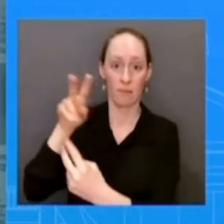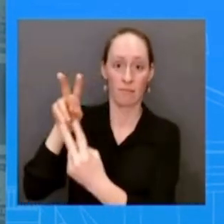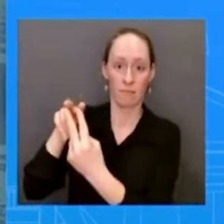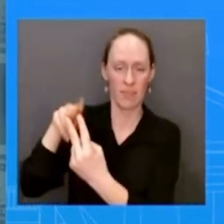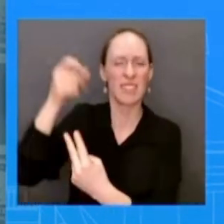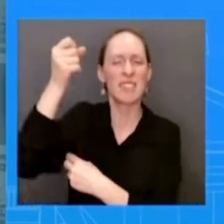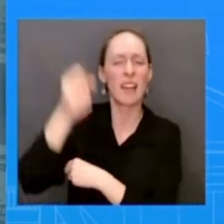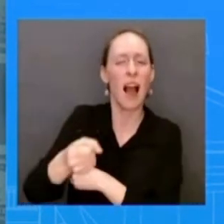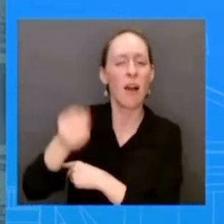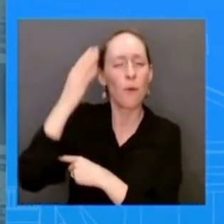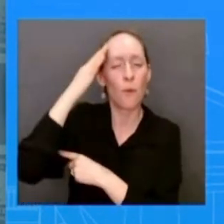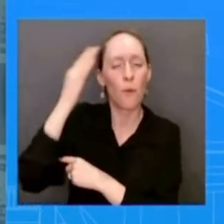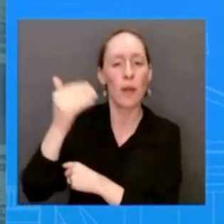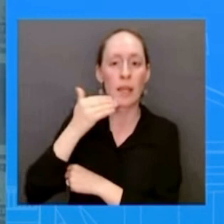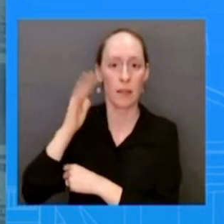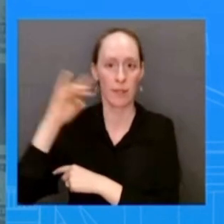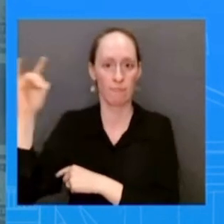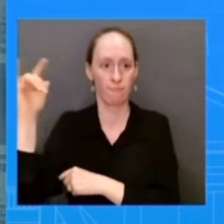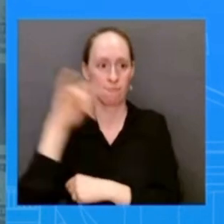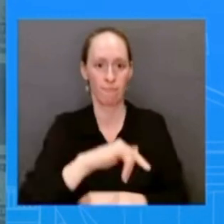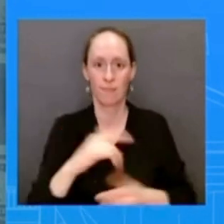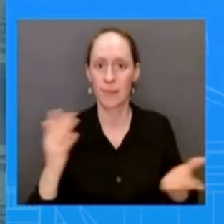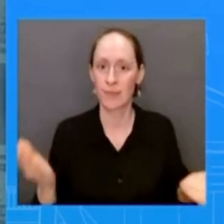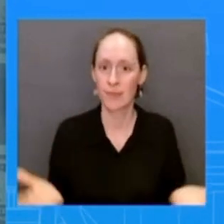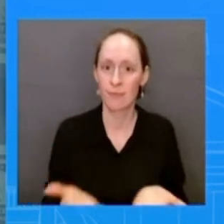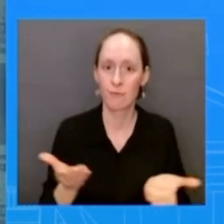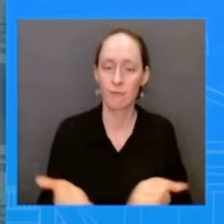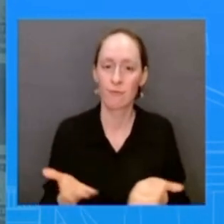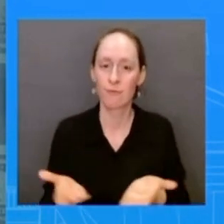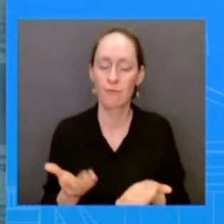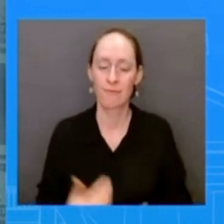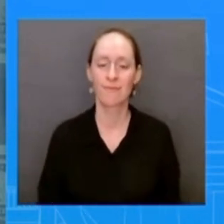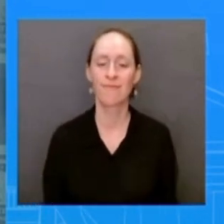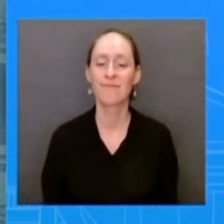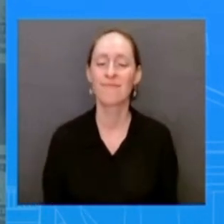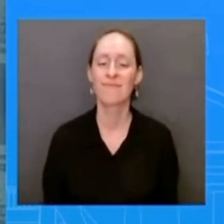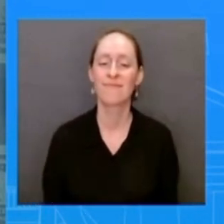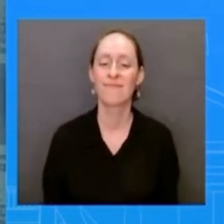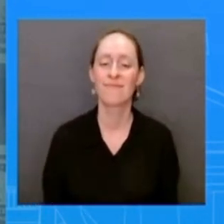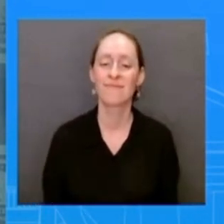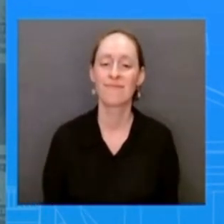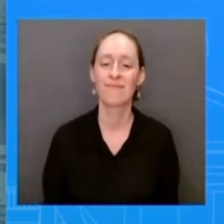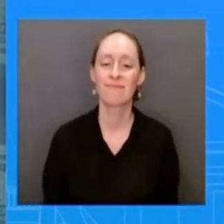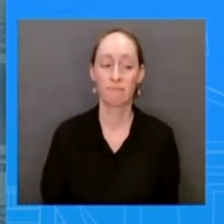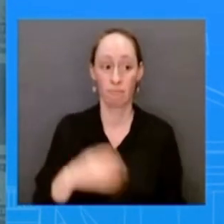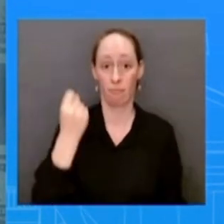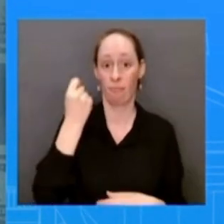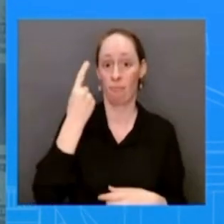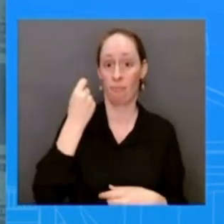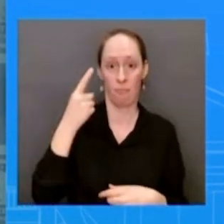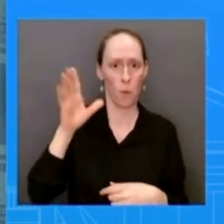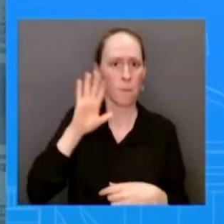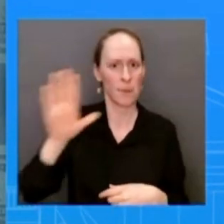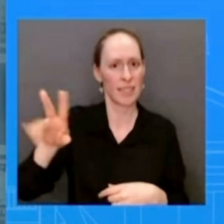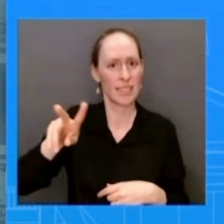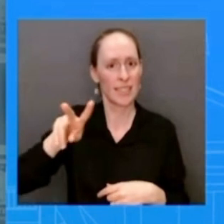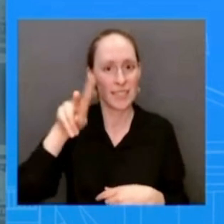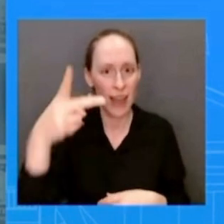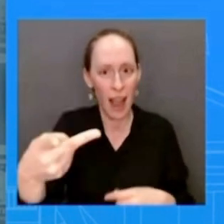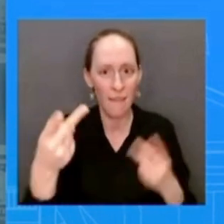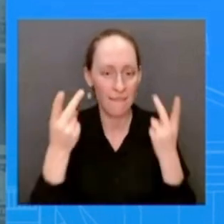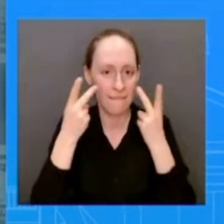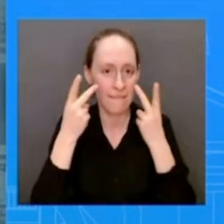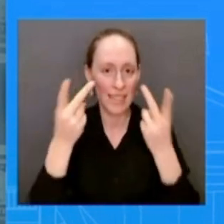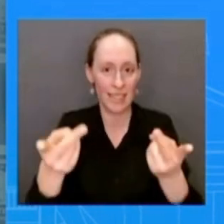visit of the biden administration biden harris administration under president biden we have taken the u.s rok partnership to unprecedented heights